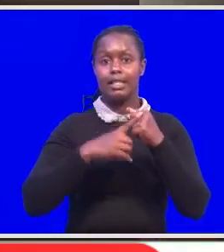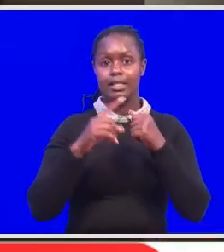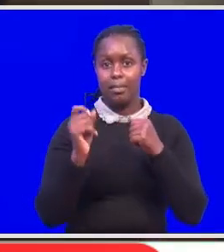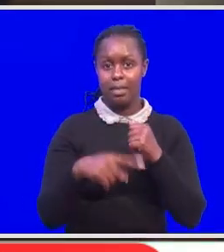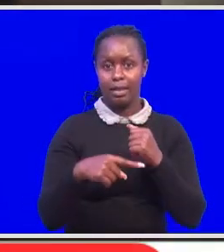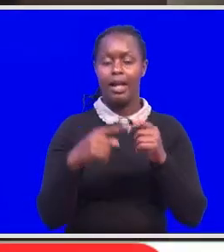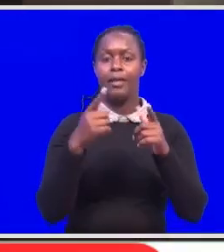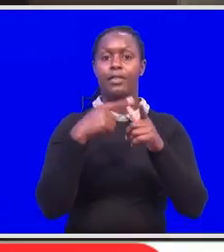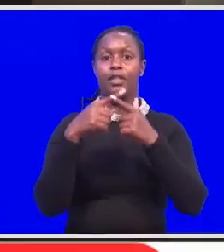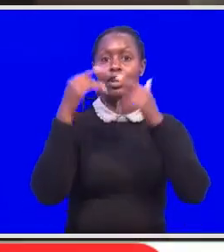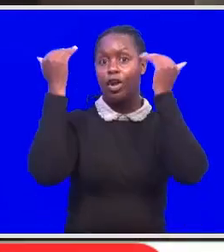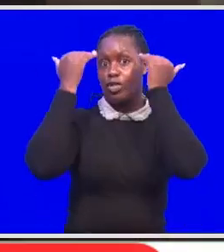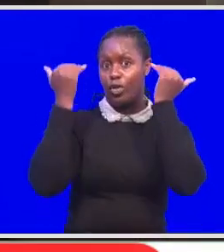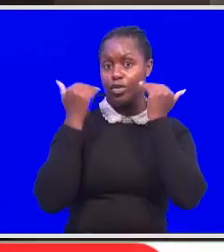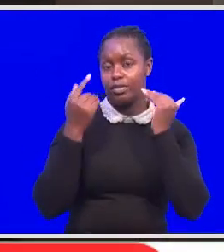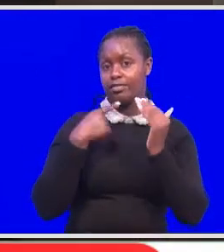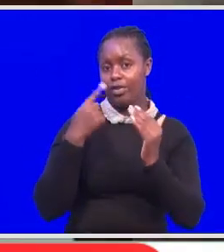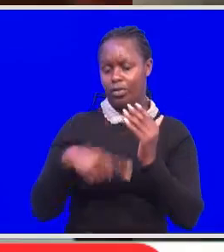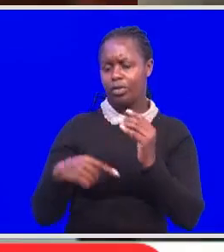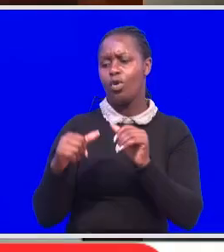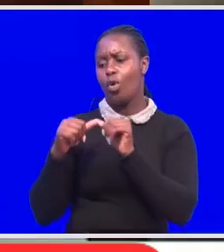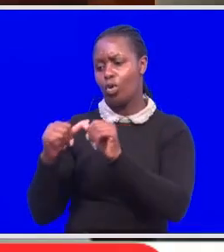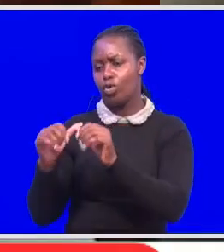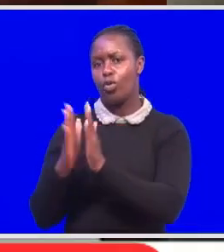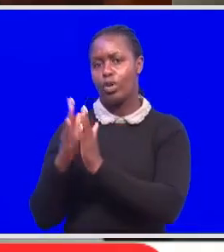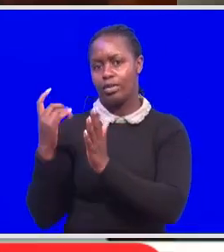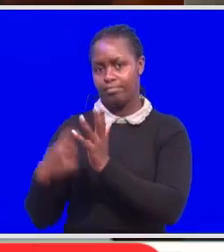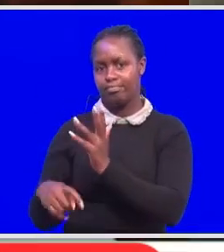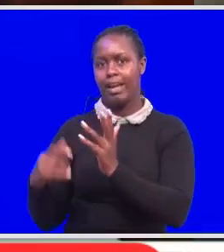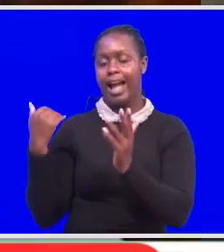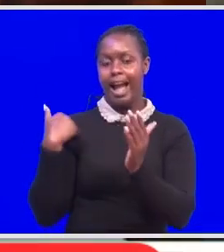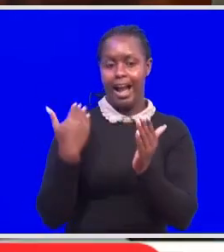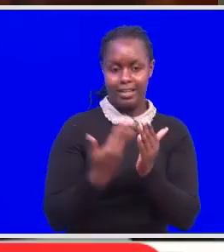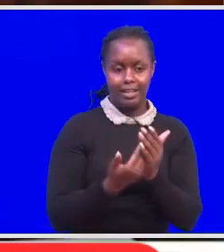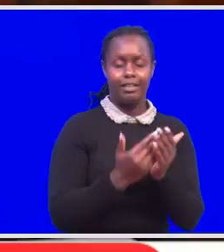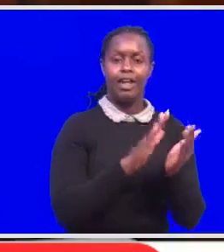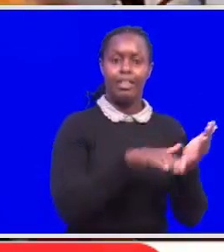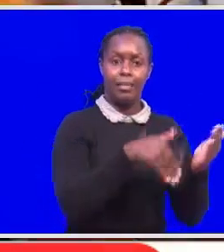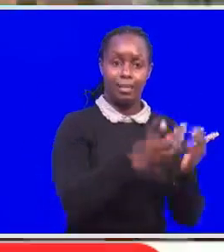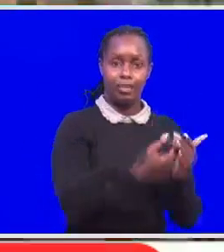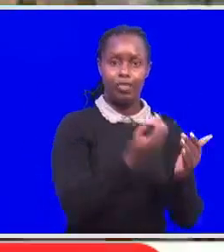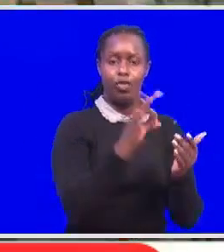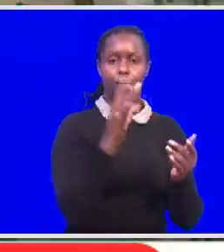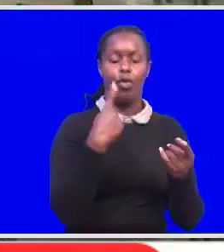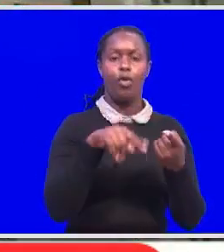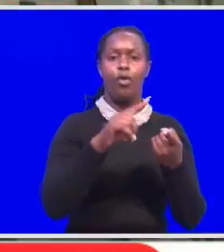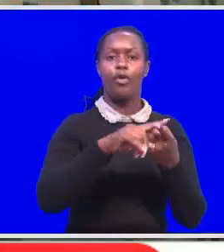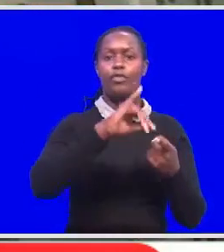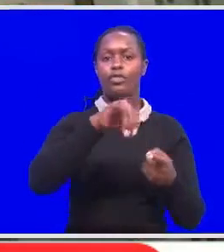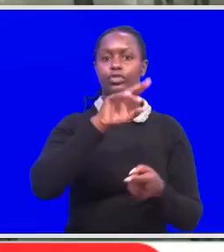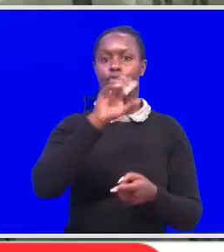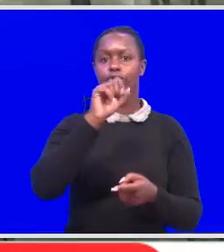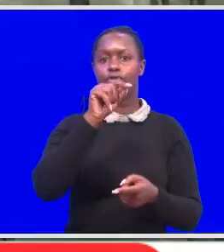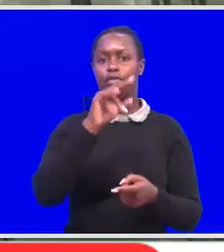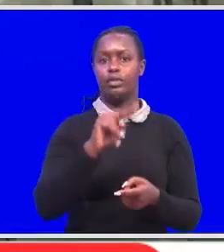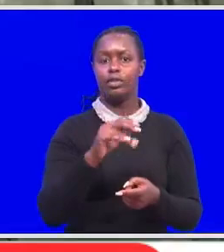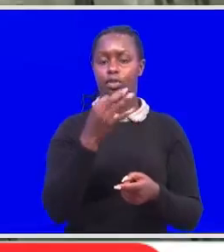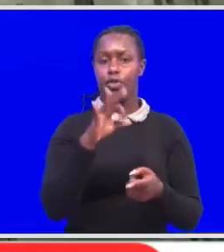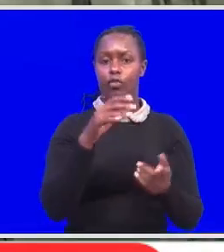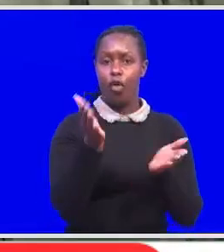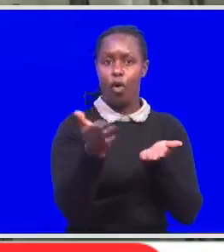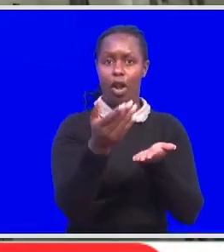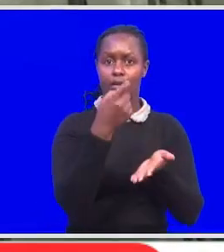ruled that the status quo be maintained until it rules on the application of Attorney General Justin Muturi of collecting the levy.